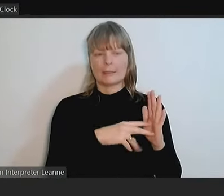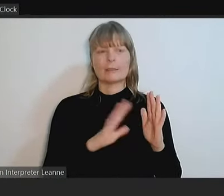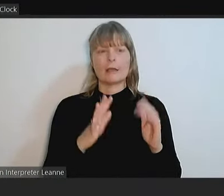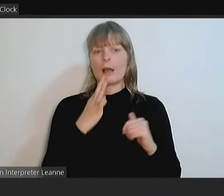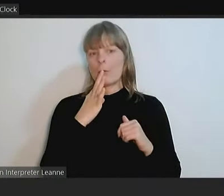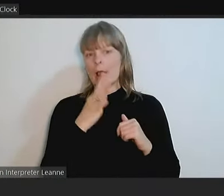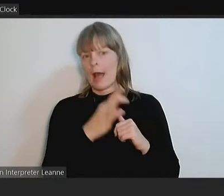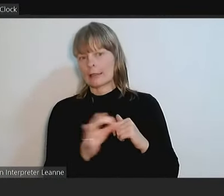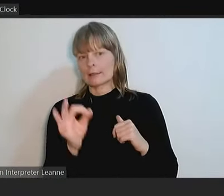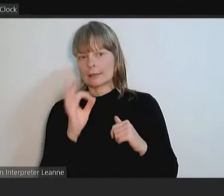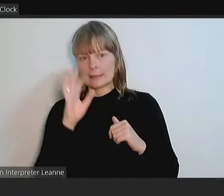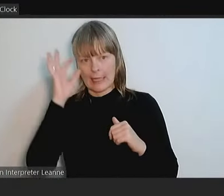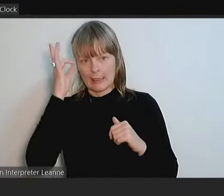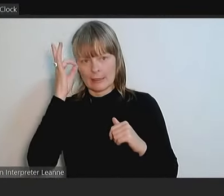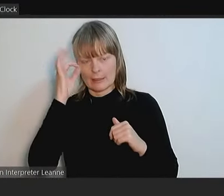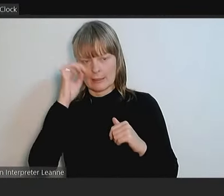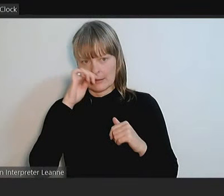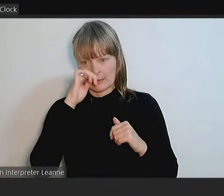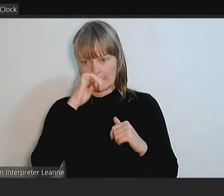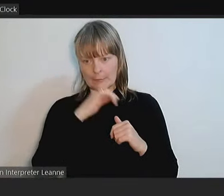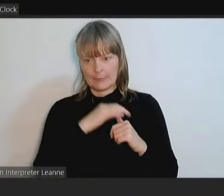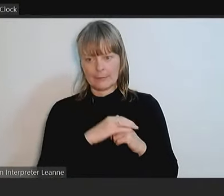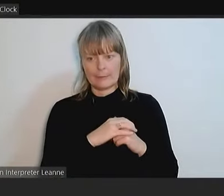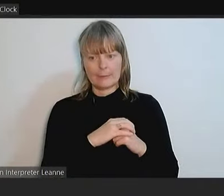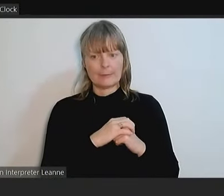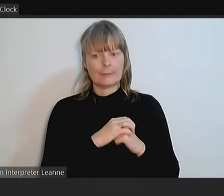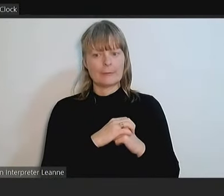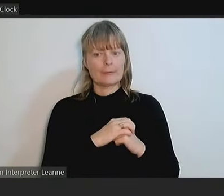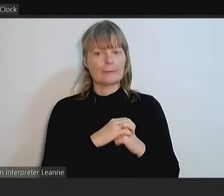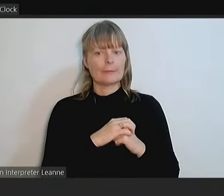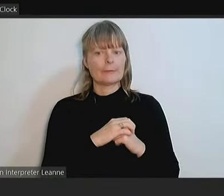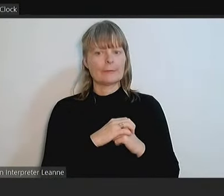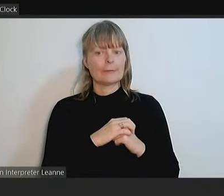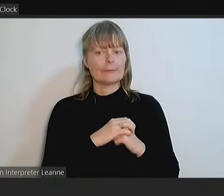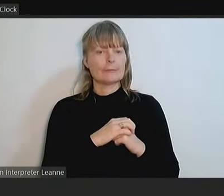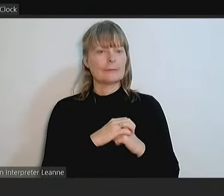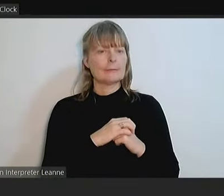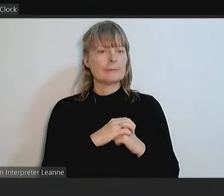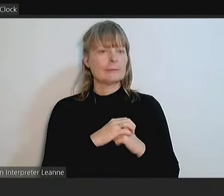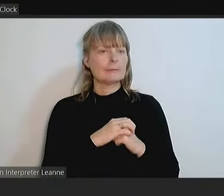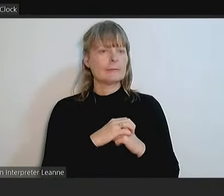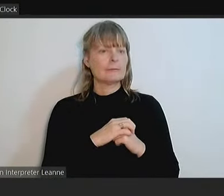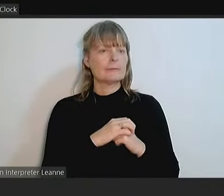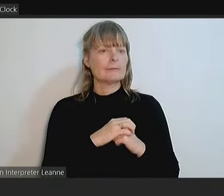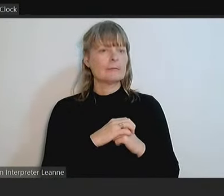once you see it.